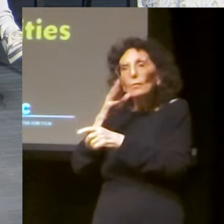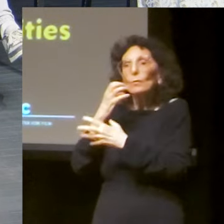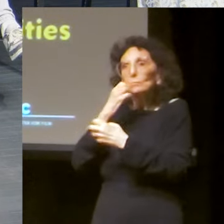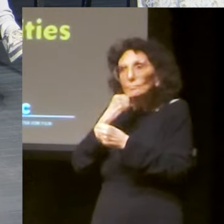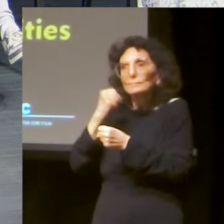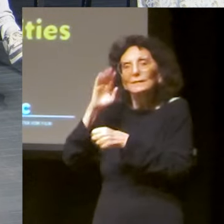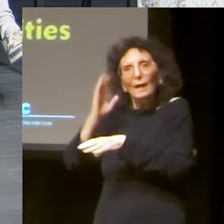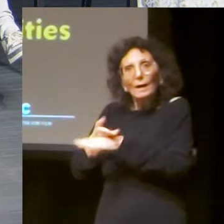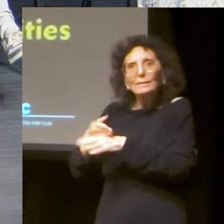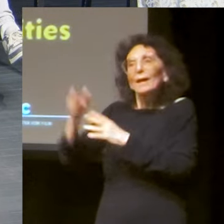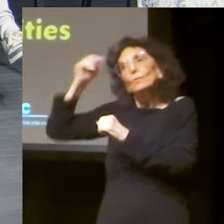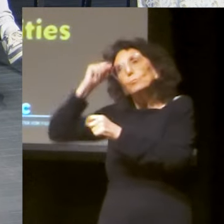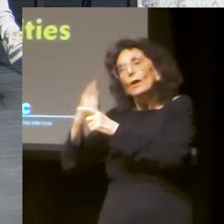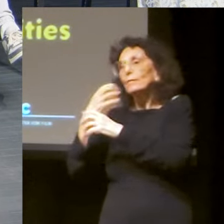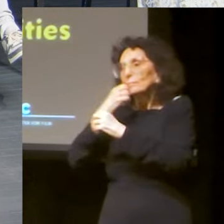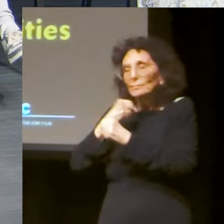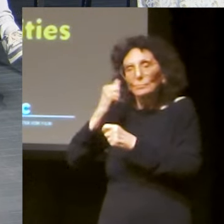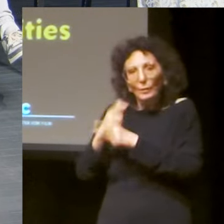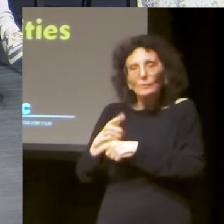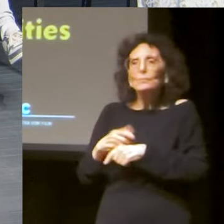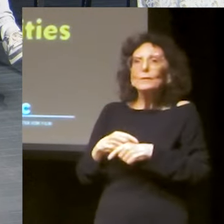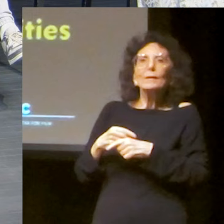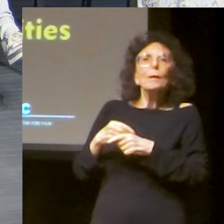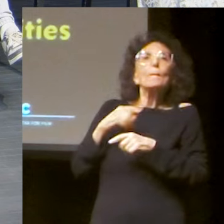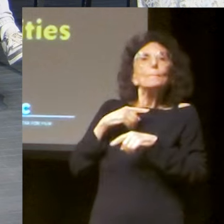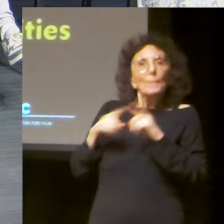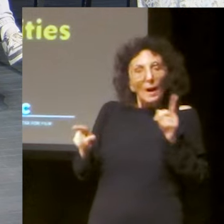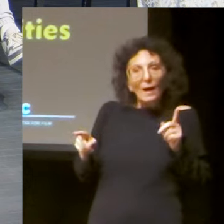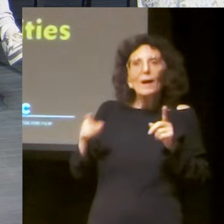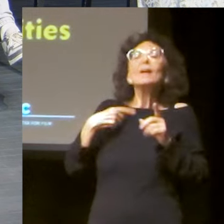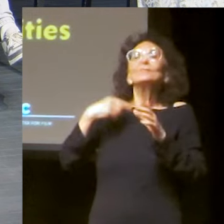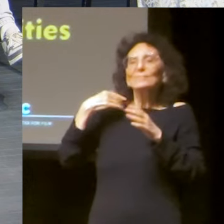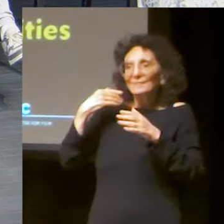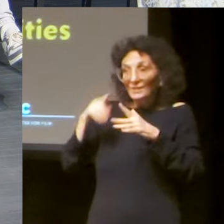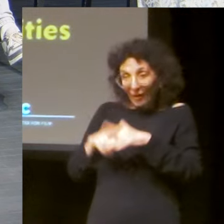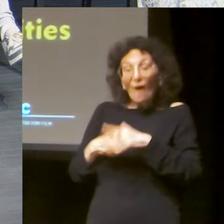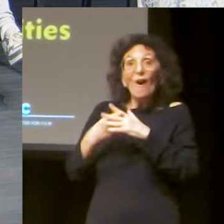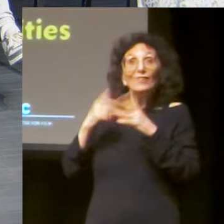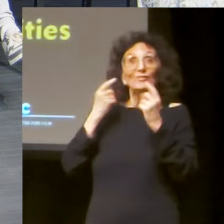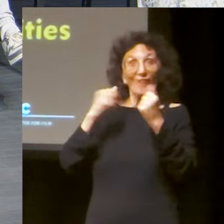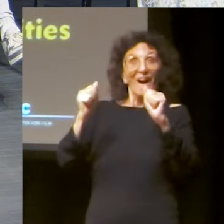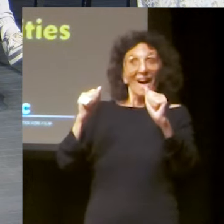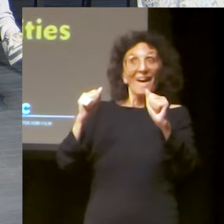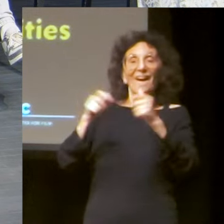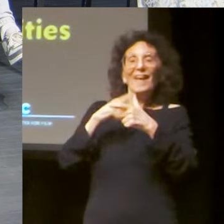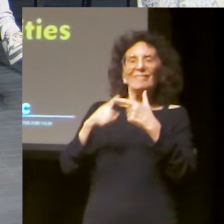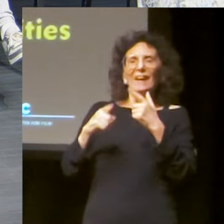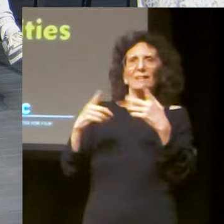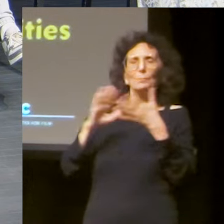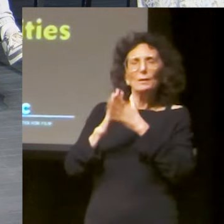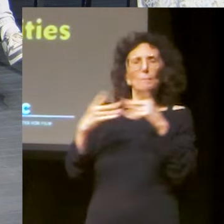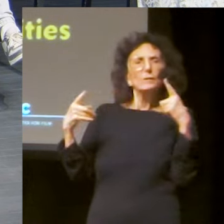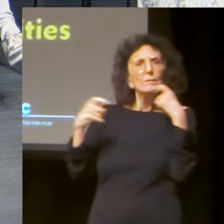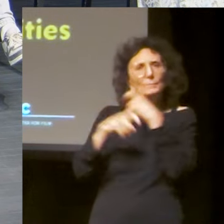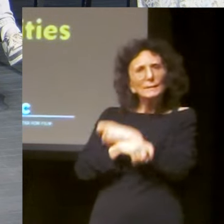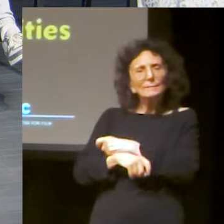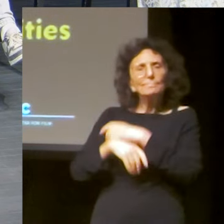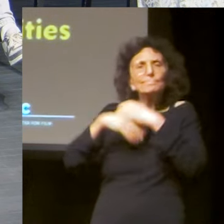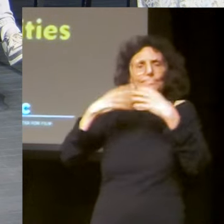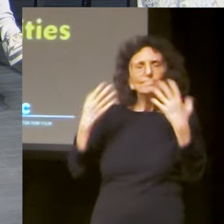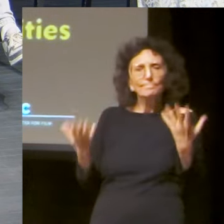case, my uncle, my, my, my mother's brother, in their case, uh, their son and brother. But, um, so the journey